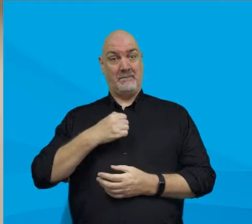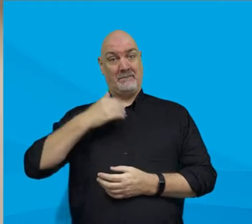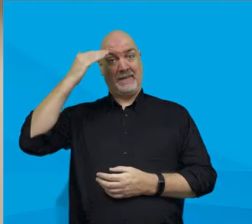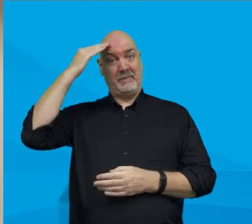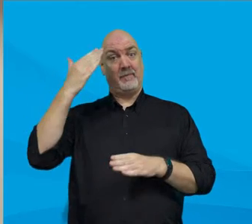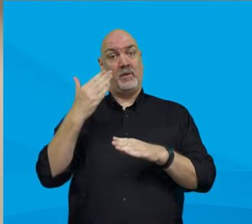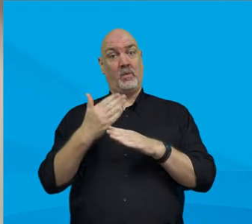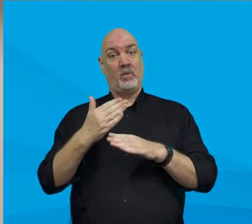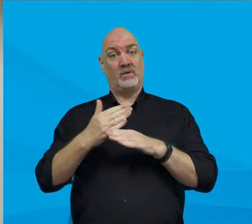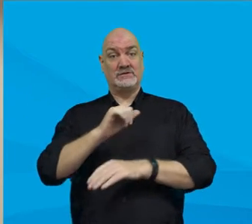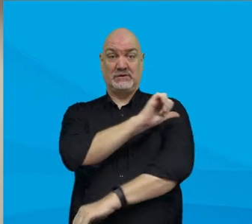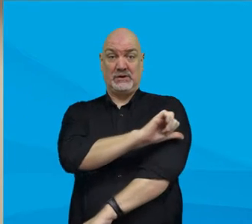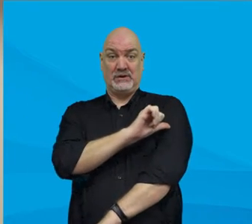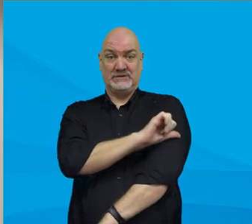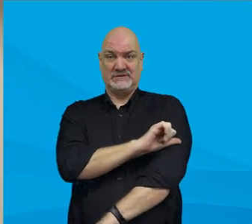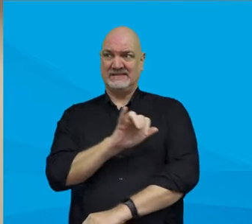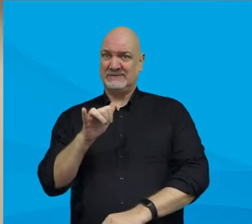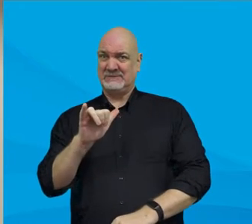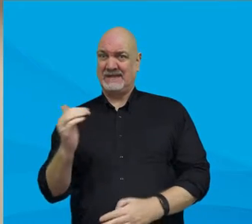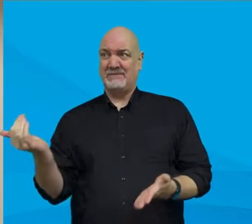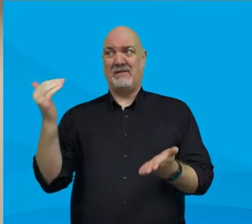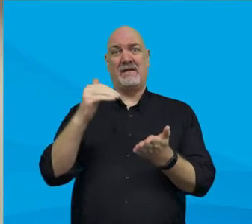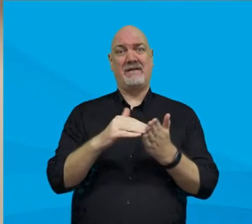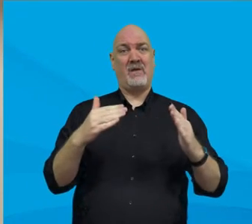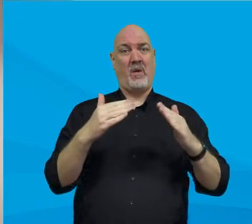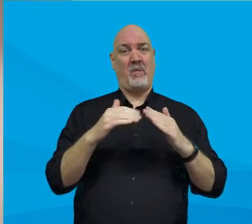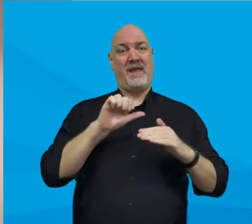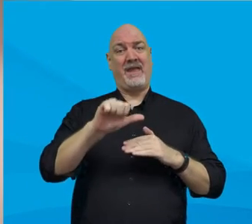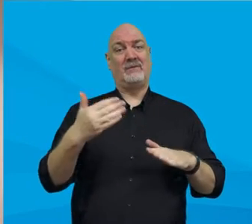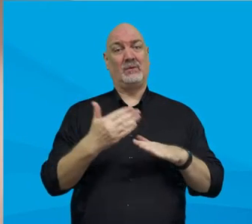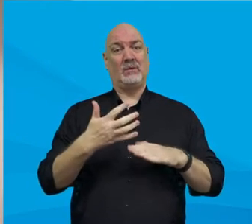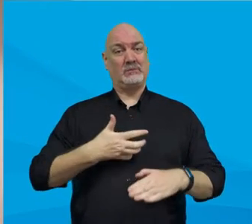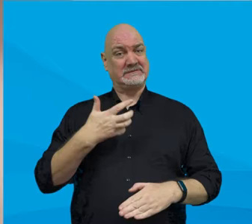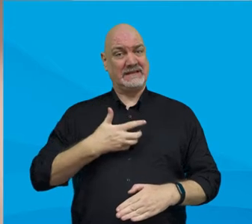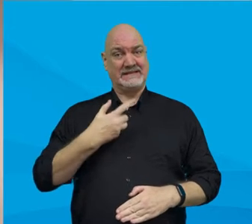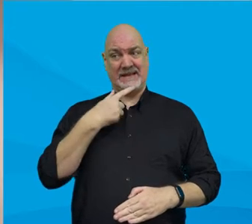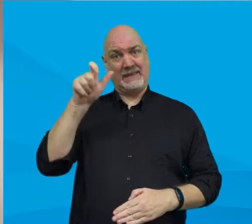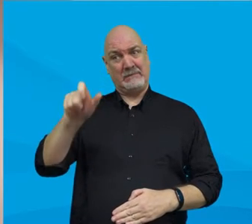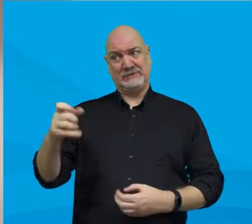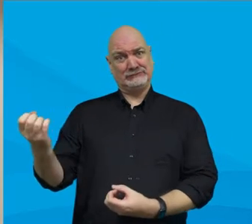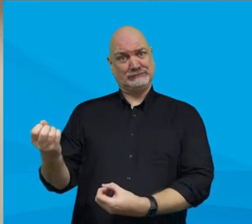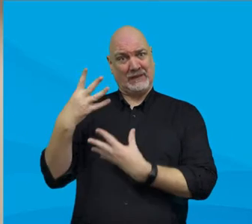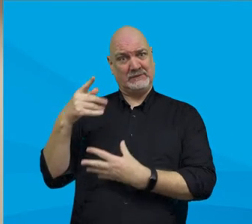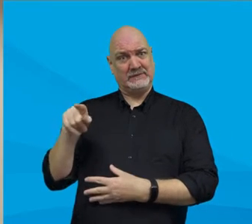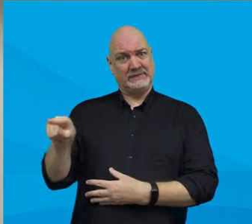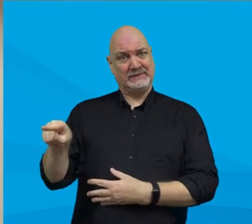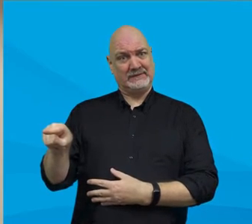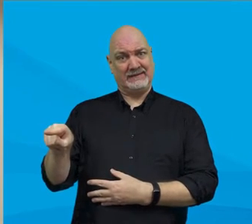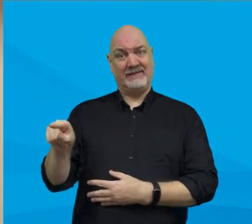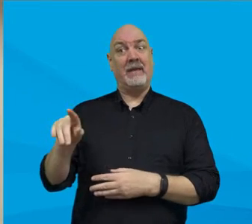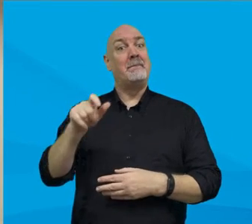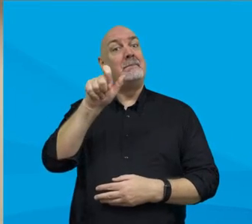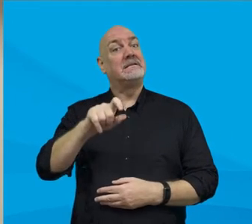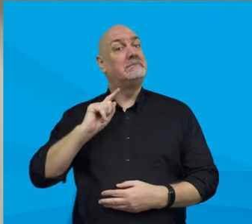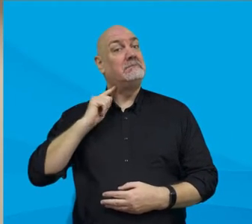My mummy works as a nurse and sometimes comes home upset. She says someone shouted at her. If someone's been